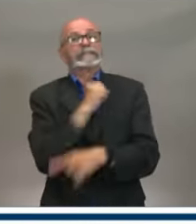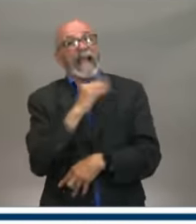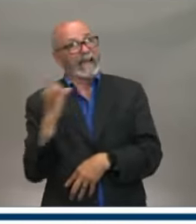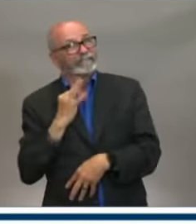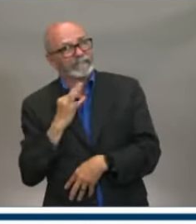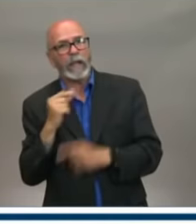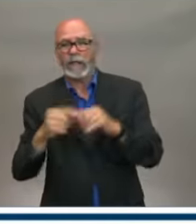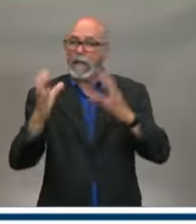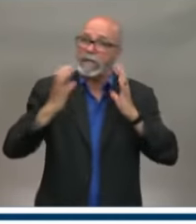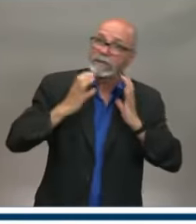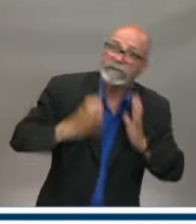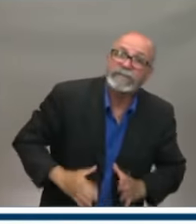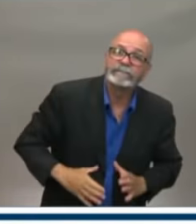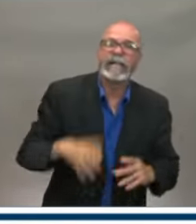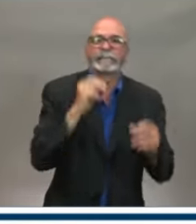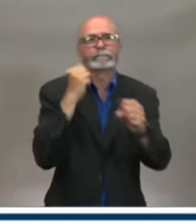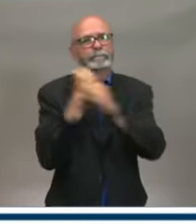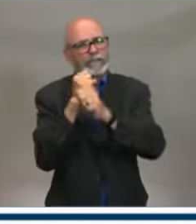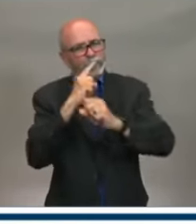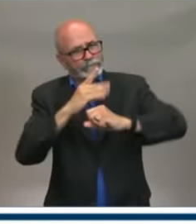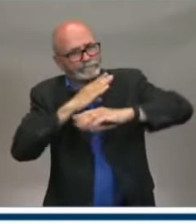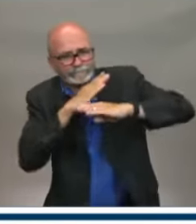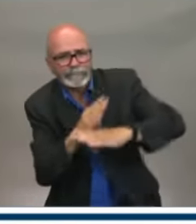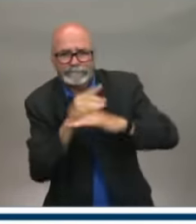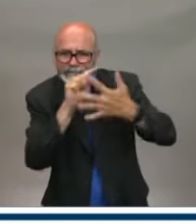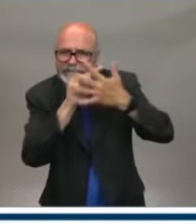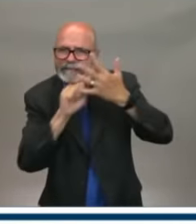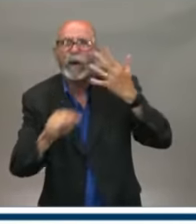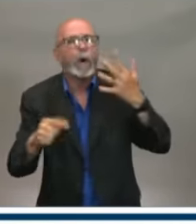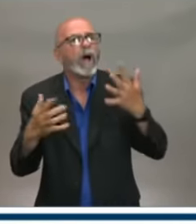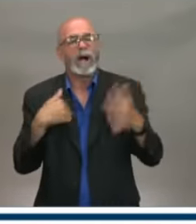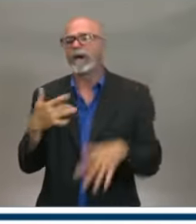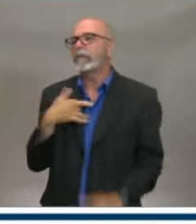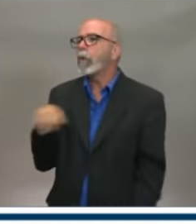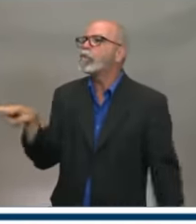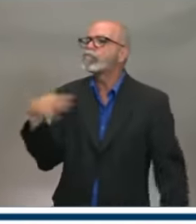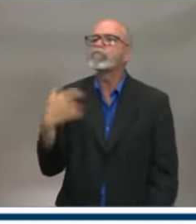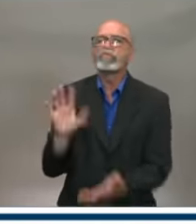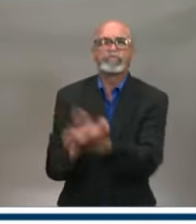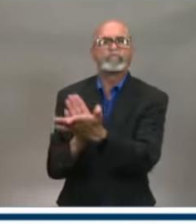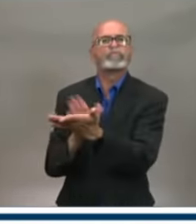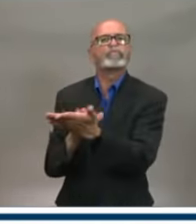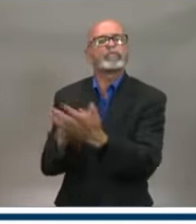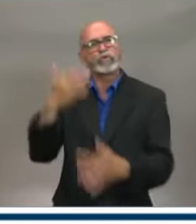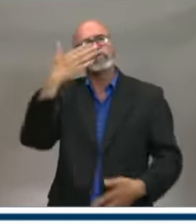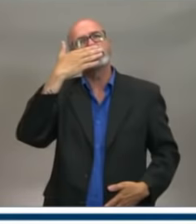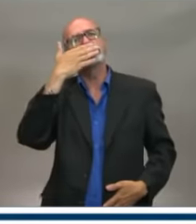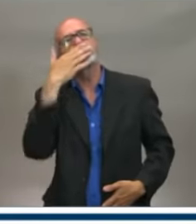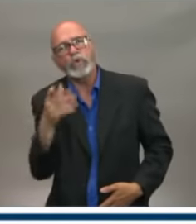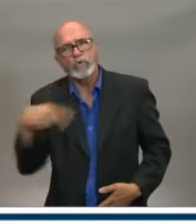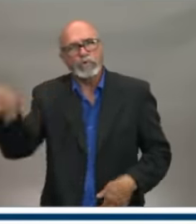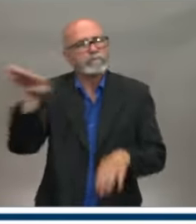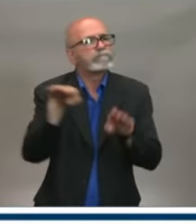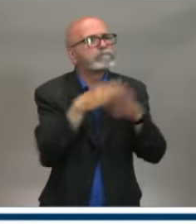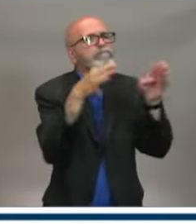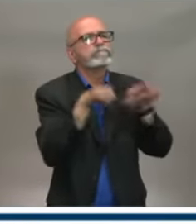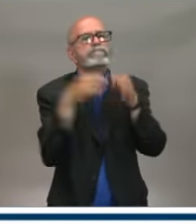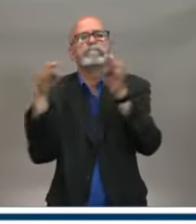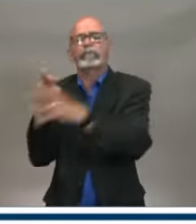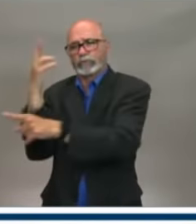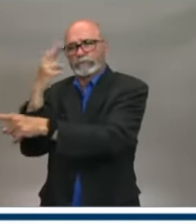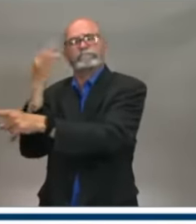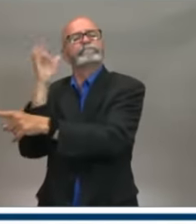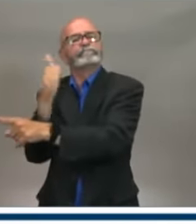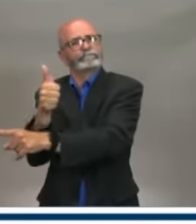gives me confidence that we can reopen while mitigating the risks of COVID-19. We now have